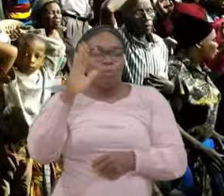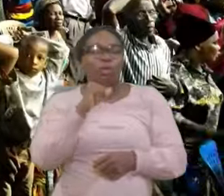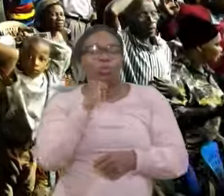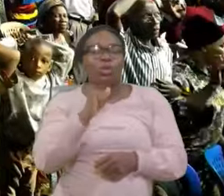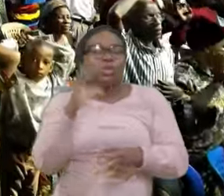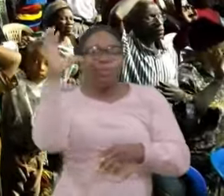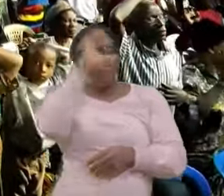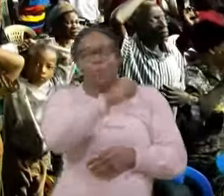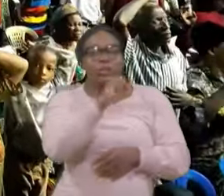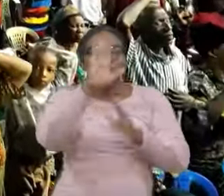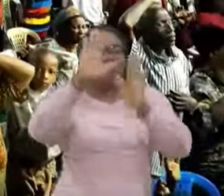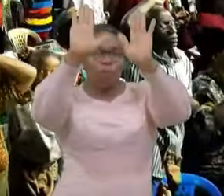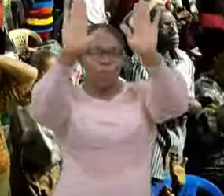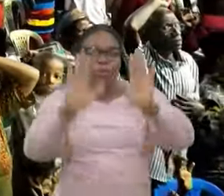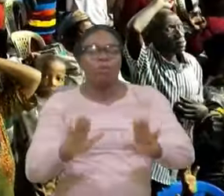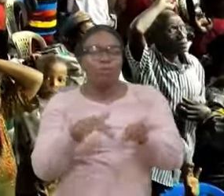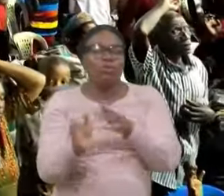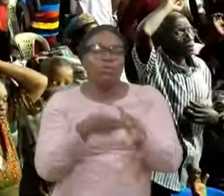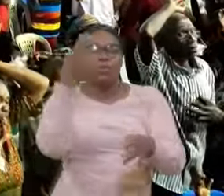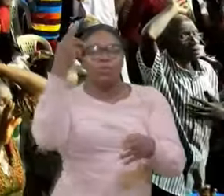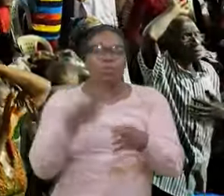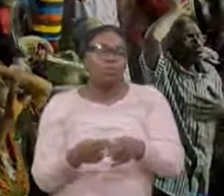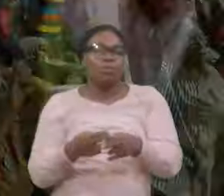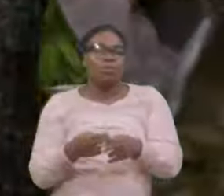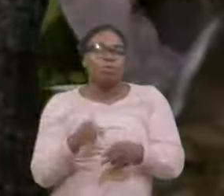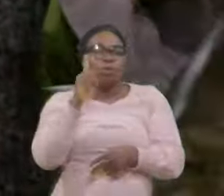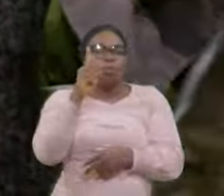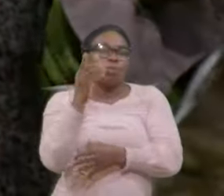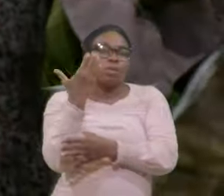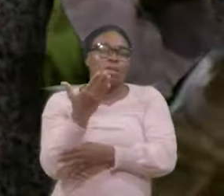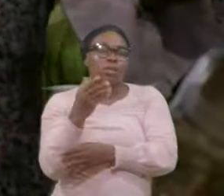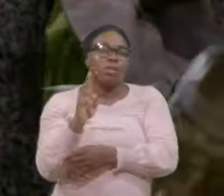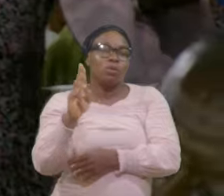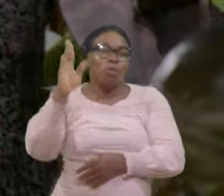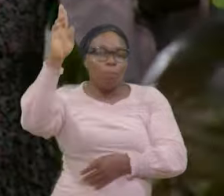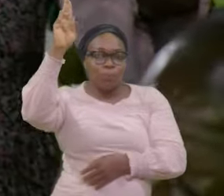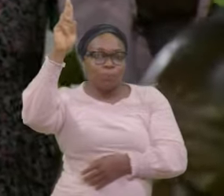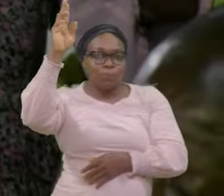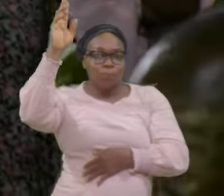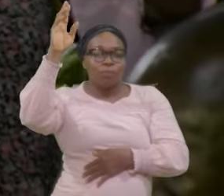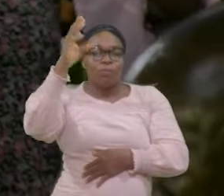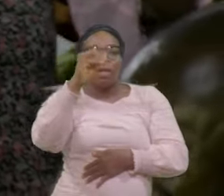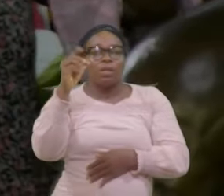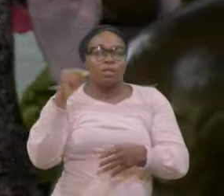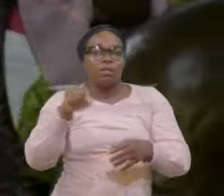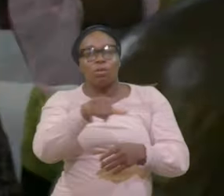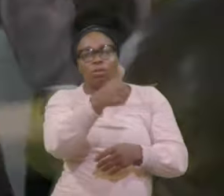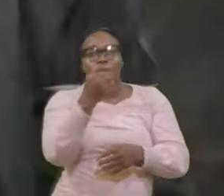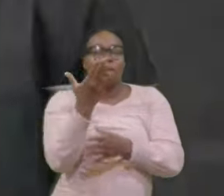One Hand Up The Other Hand Upon Yourself Father